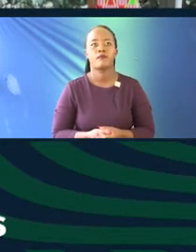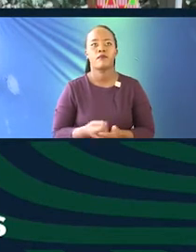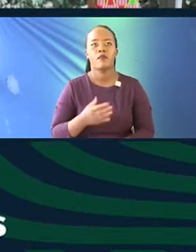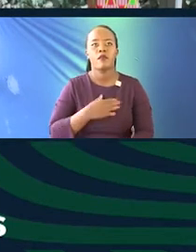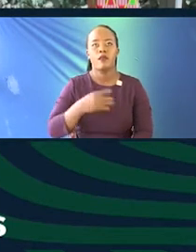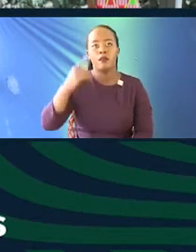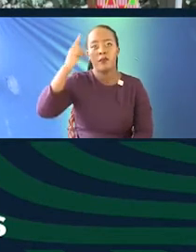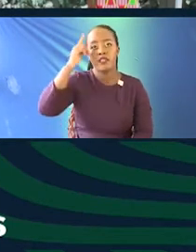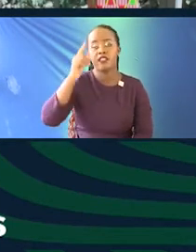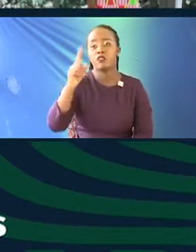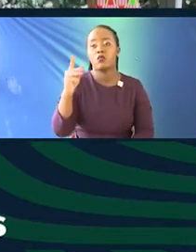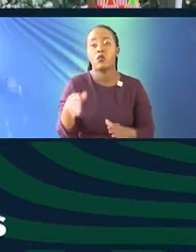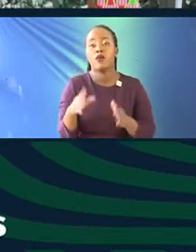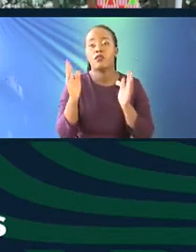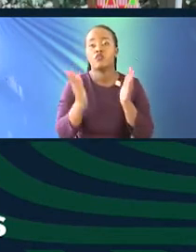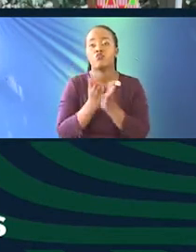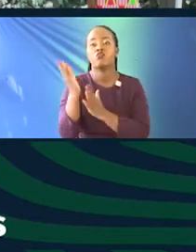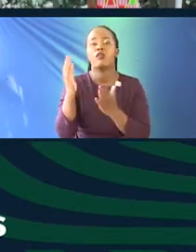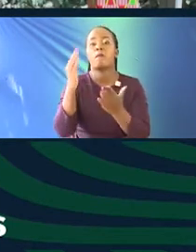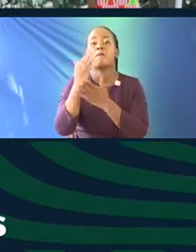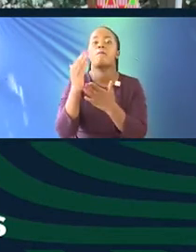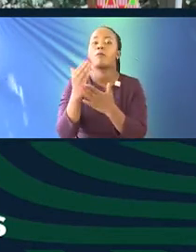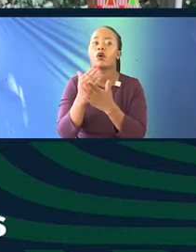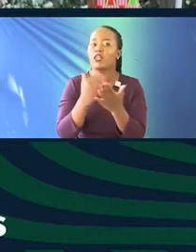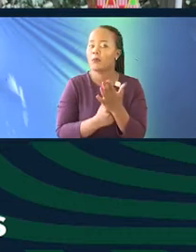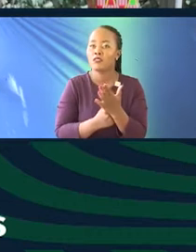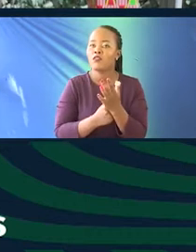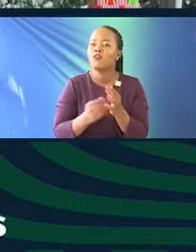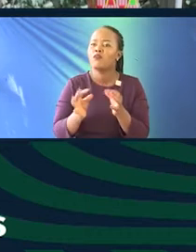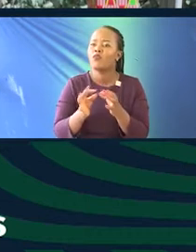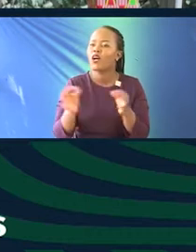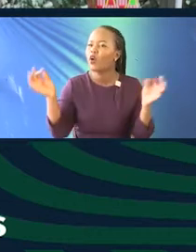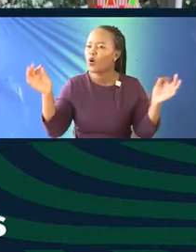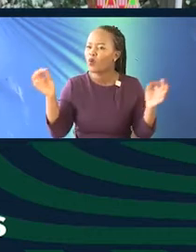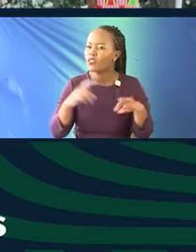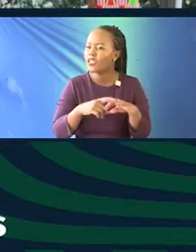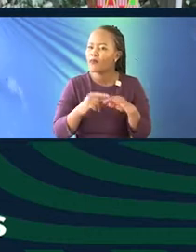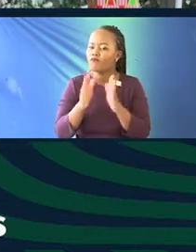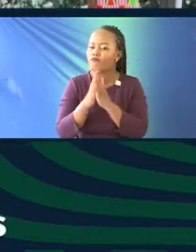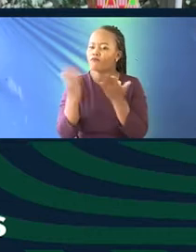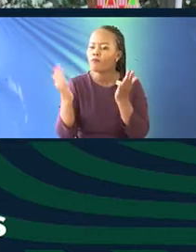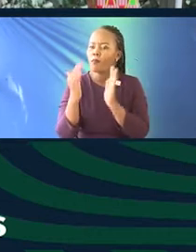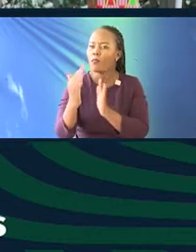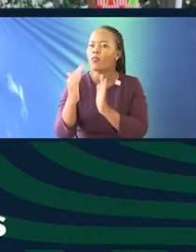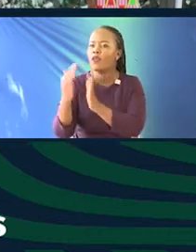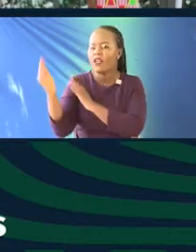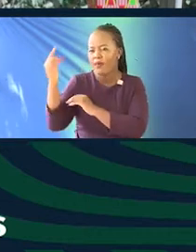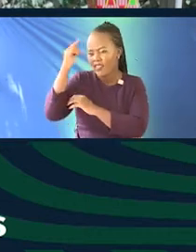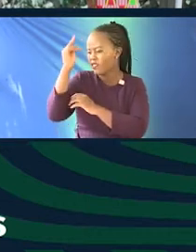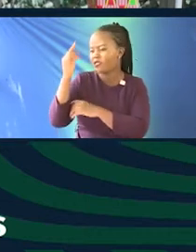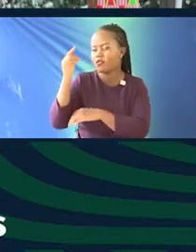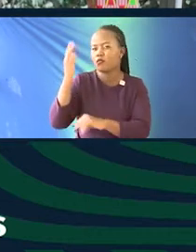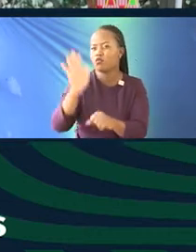I think one of the ways that we do that is through programming. I found one. I think for a very long time, libraries have been thought of as static.